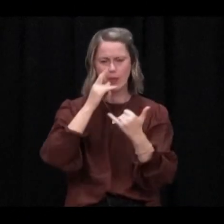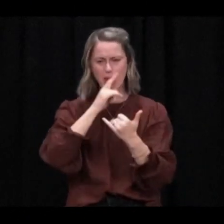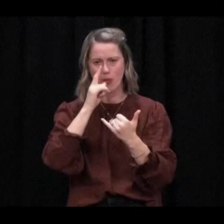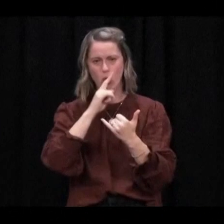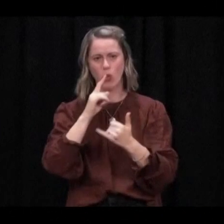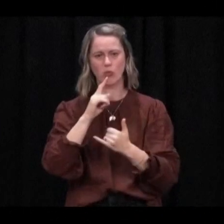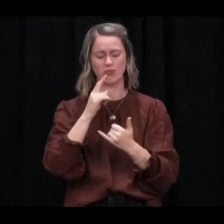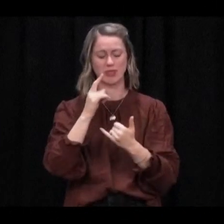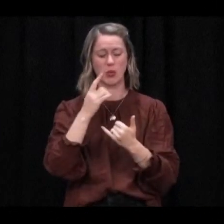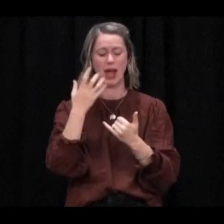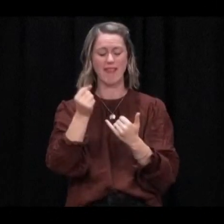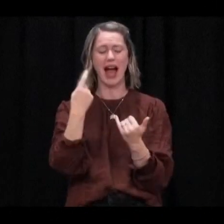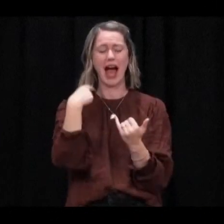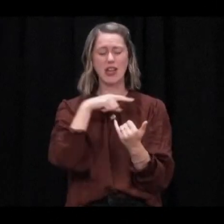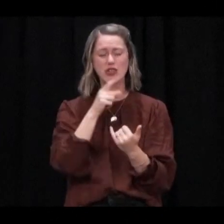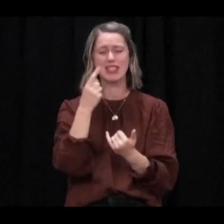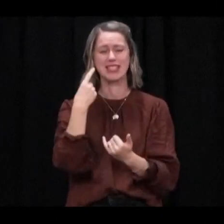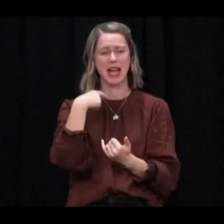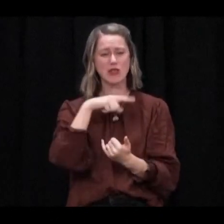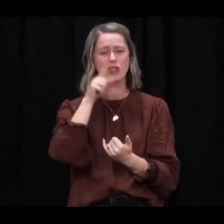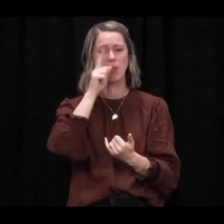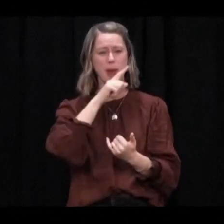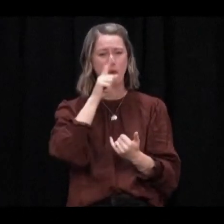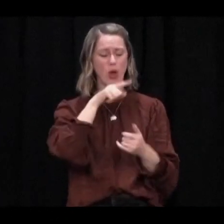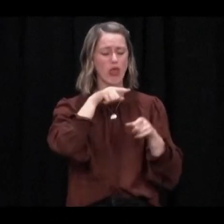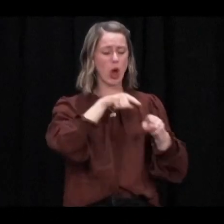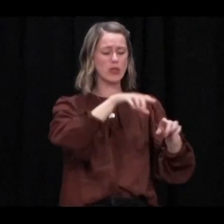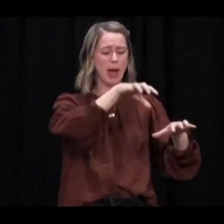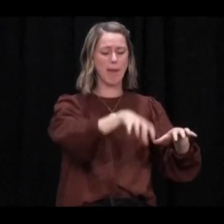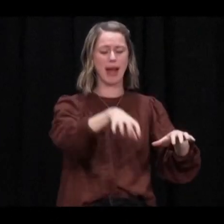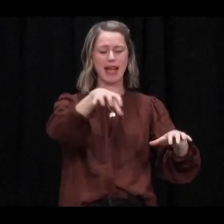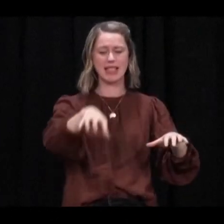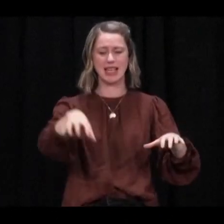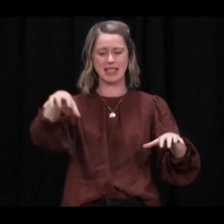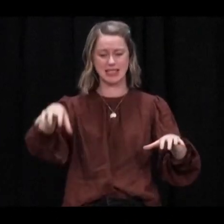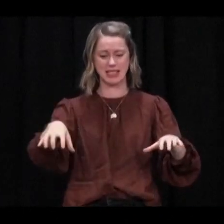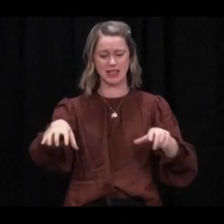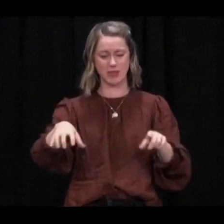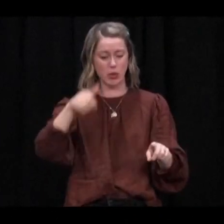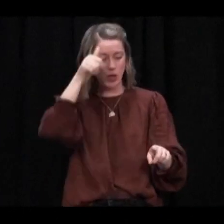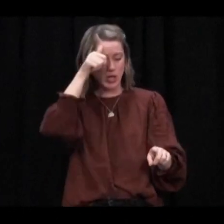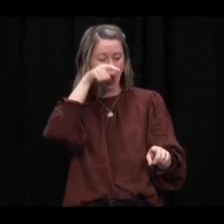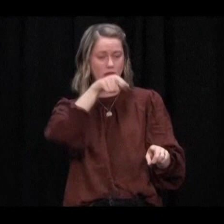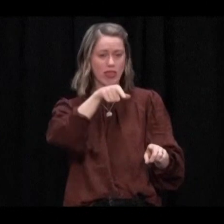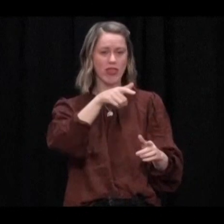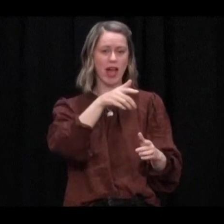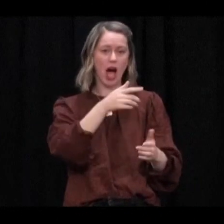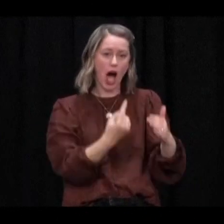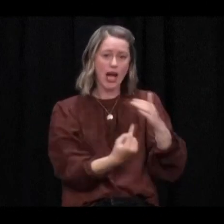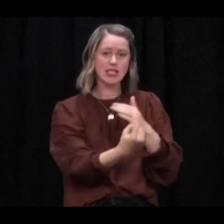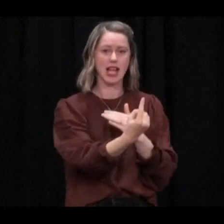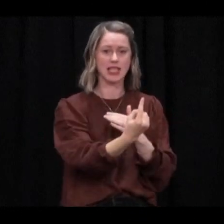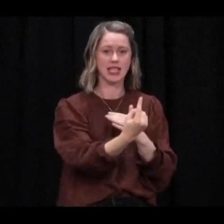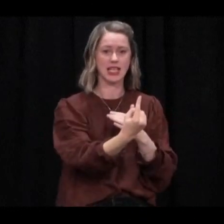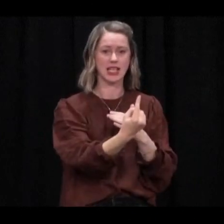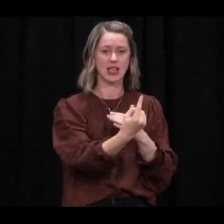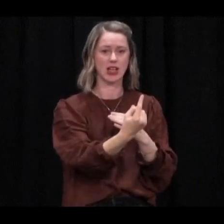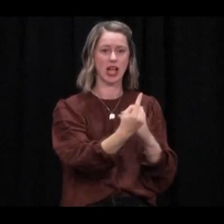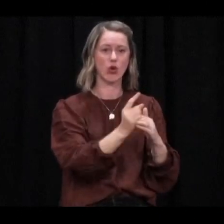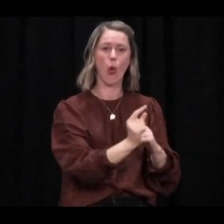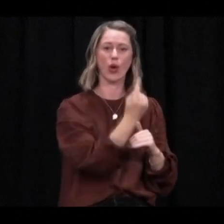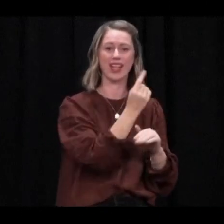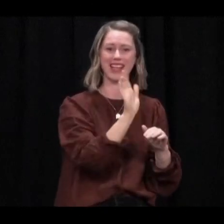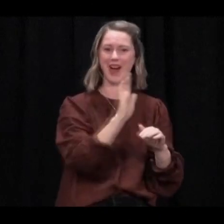hundreds who were at locations of interest who we know live and are isolating outside of